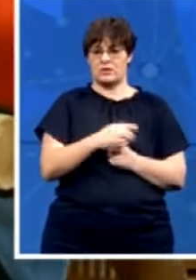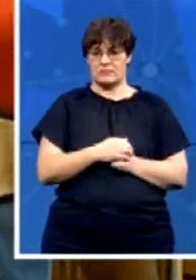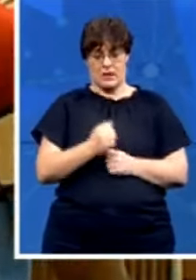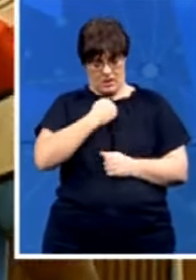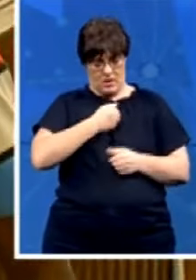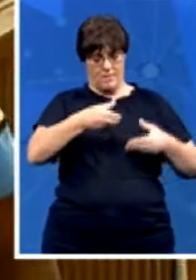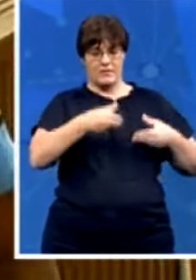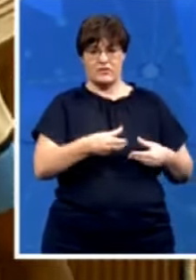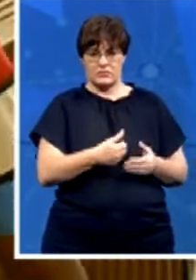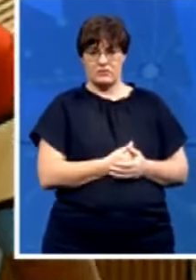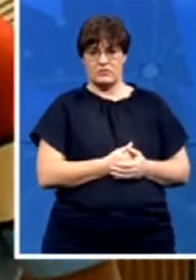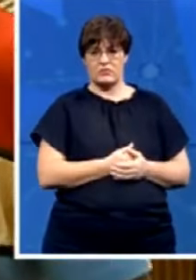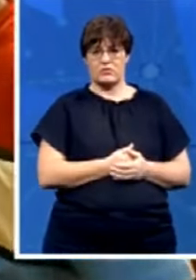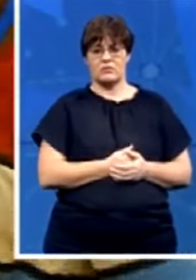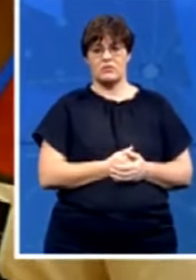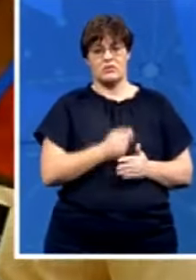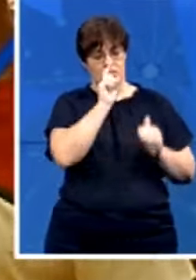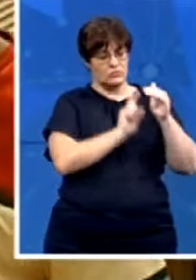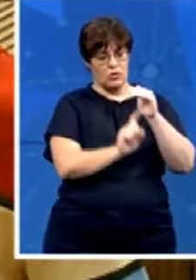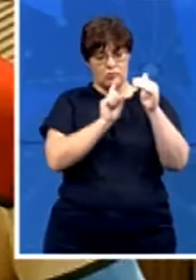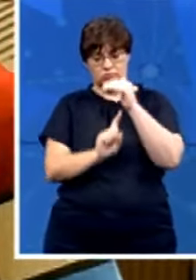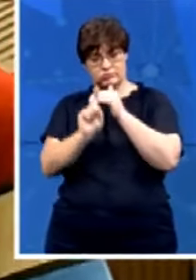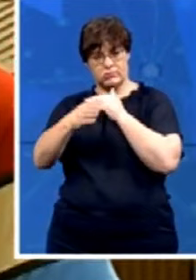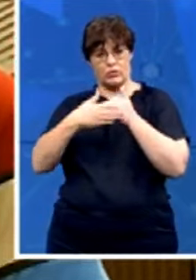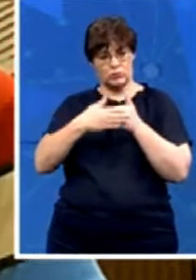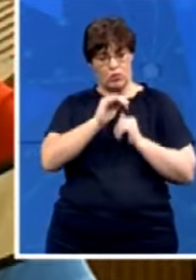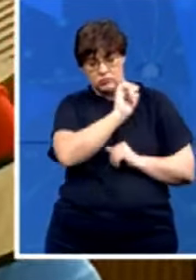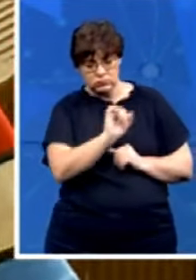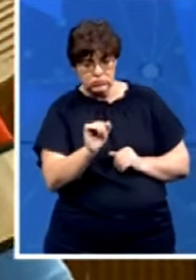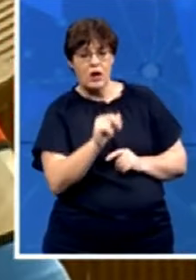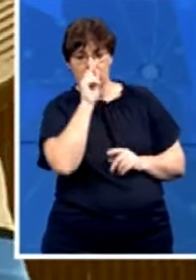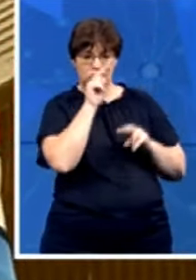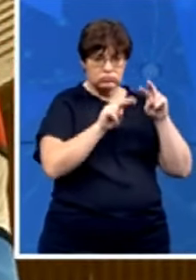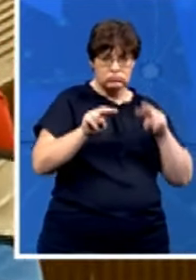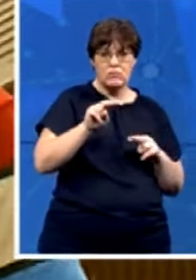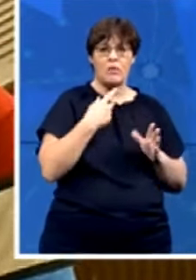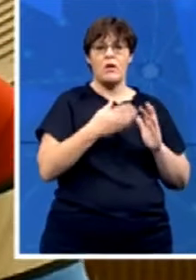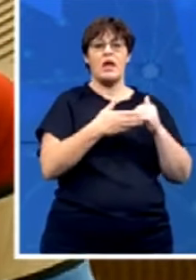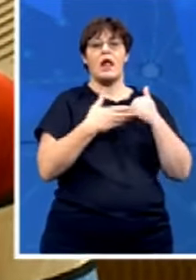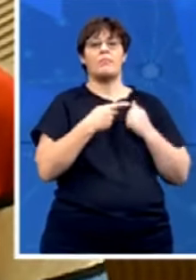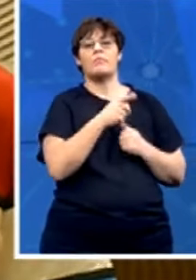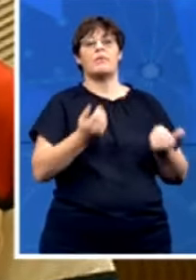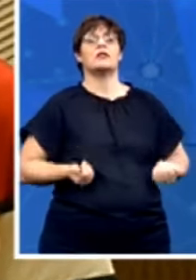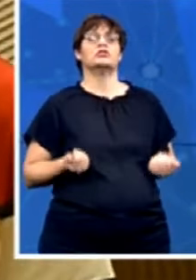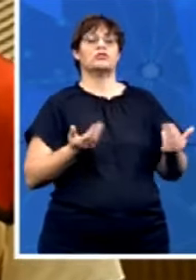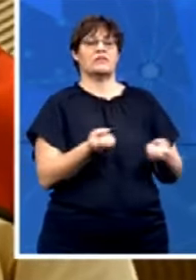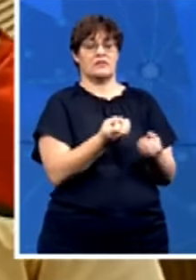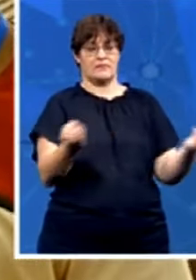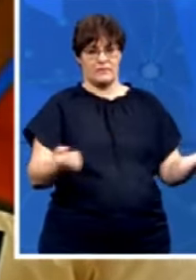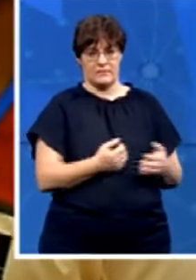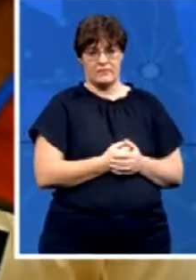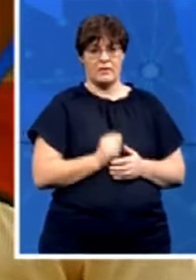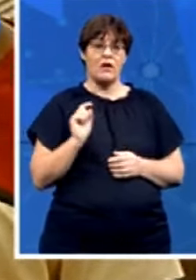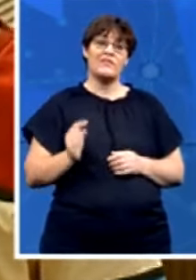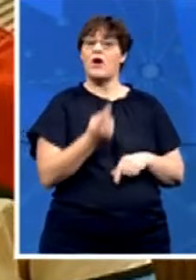to go to door to door and looking for the people that we are going to help them with service delivery and as first time as leader of African periodon